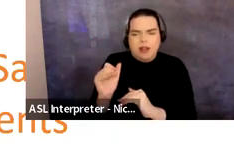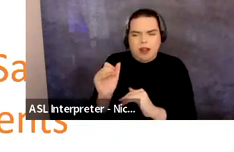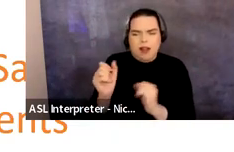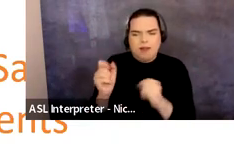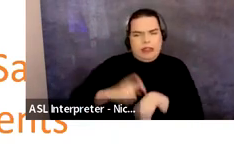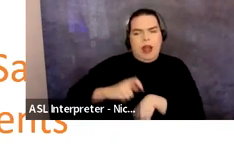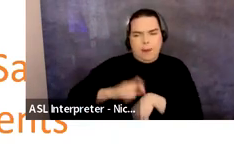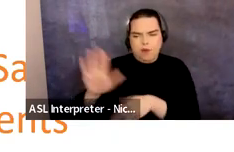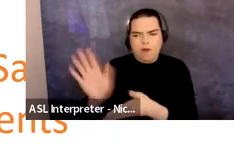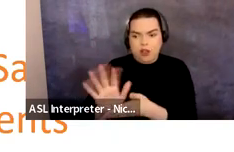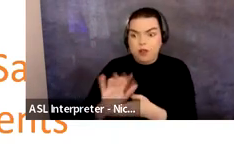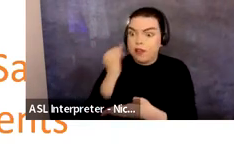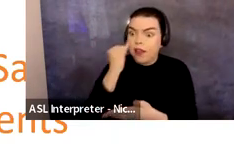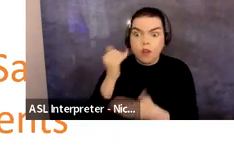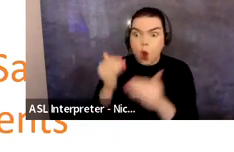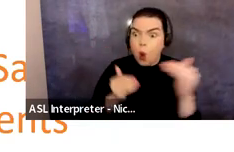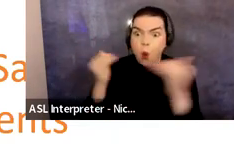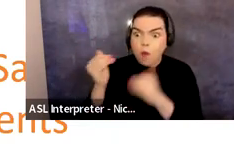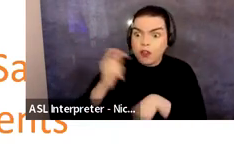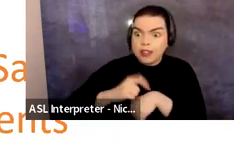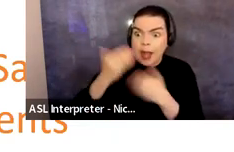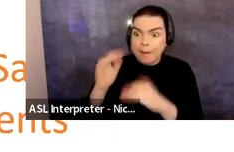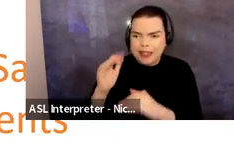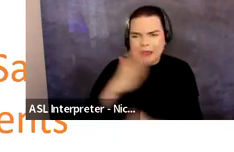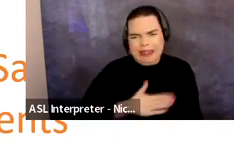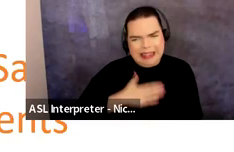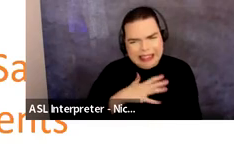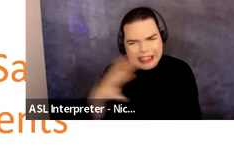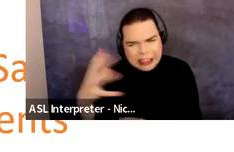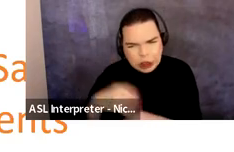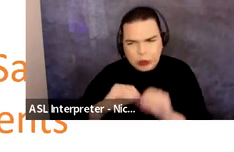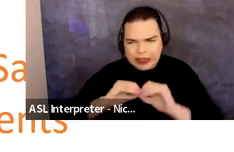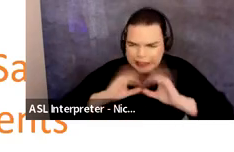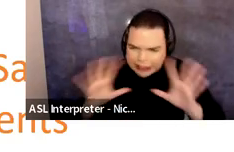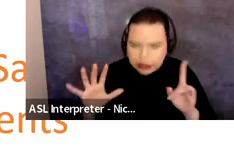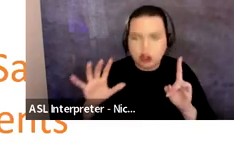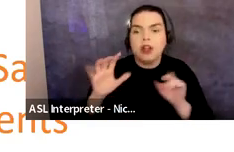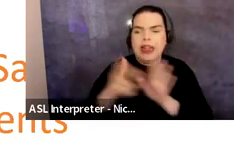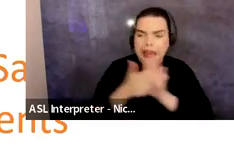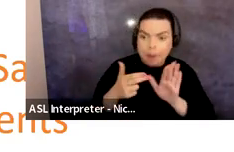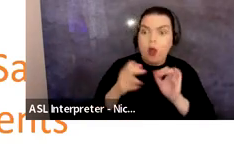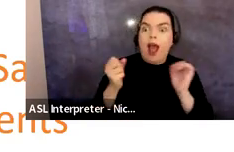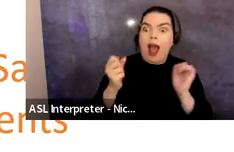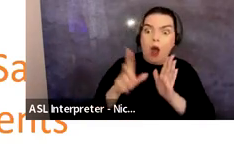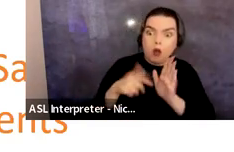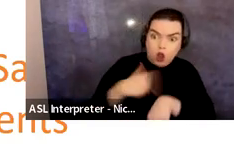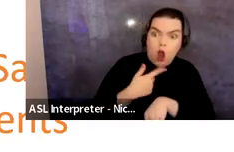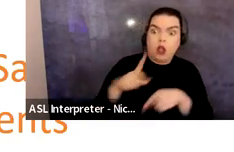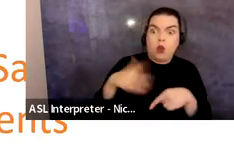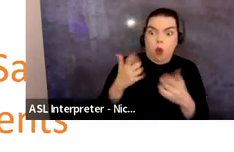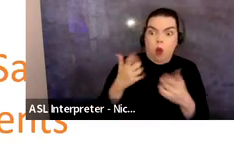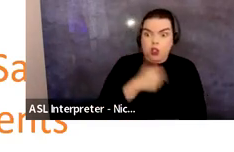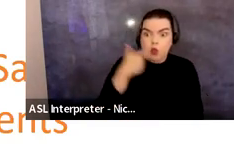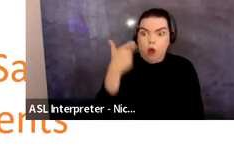your clips go over the time limit, please include clearly labeled queue times. When you are